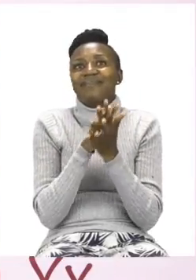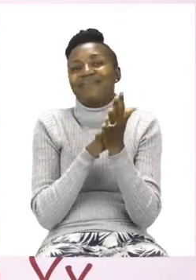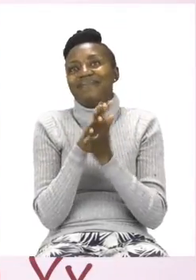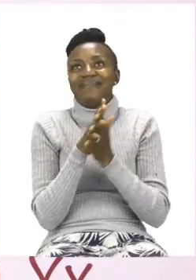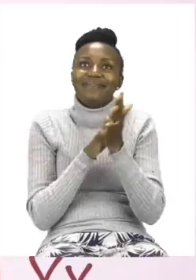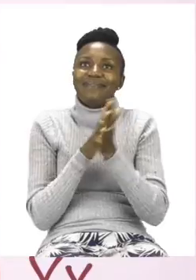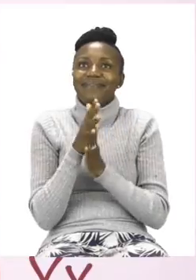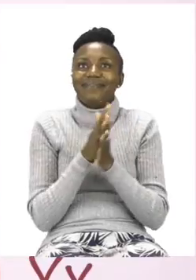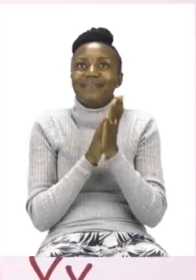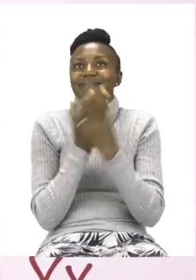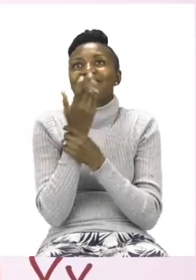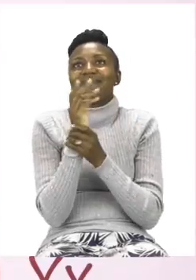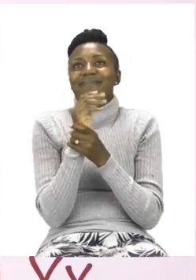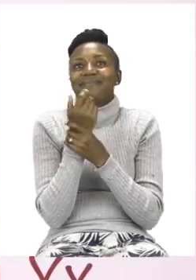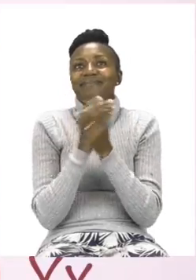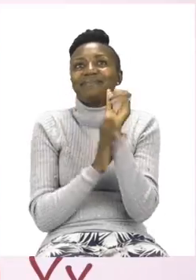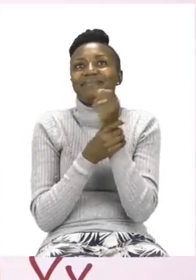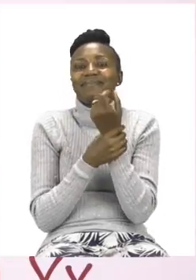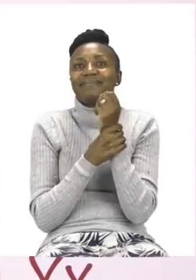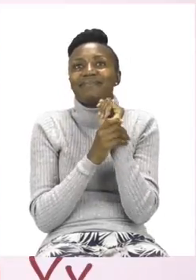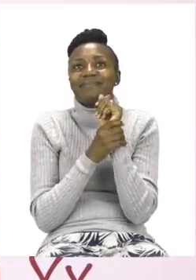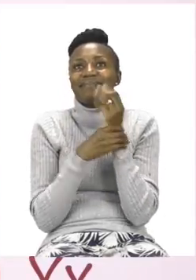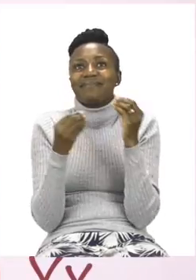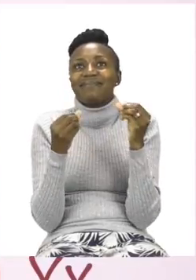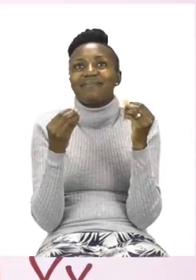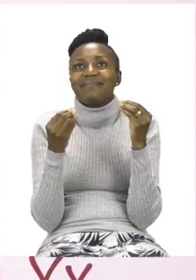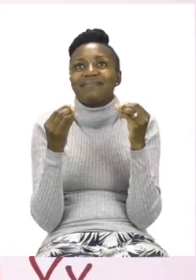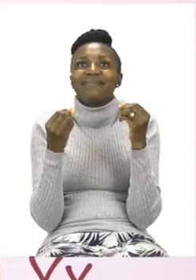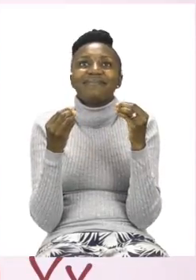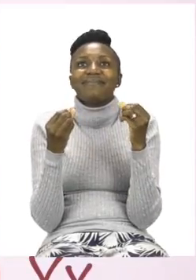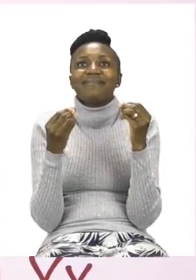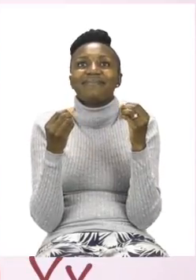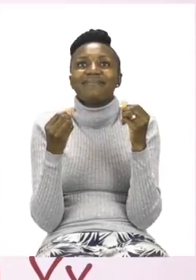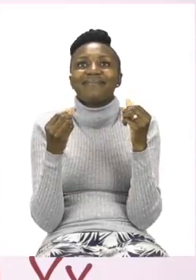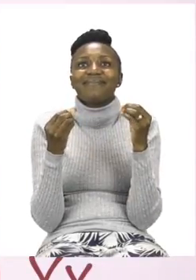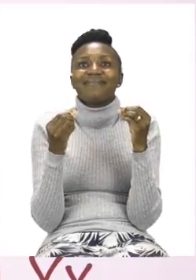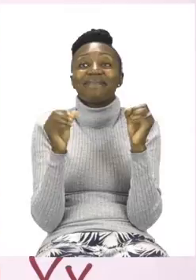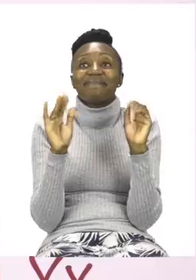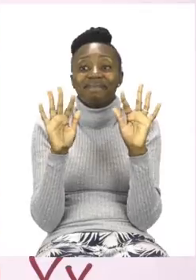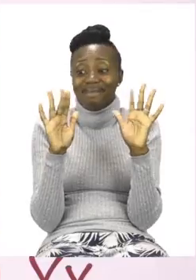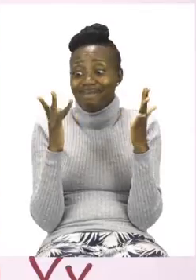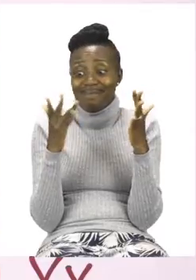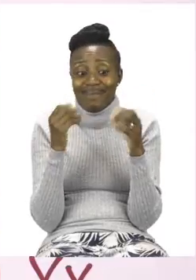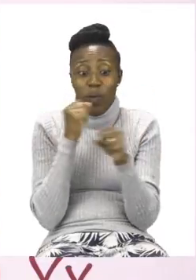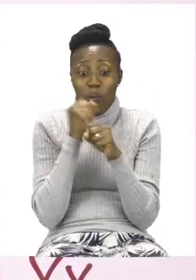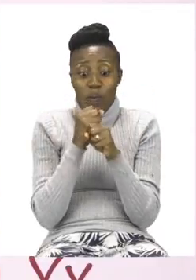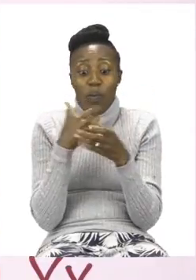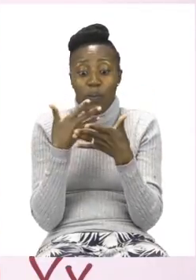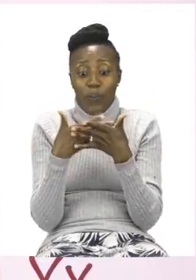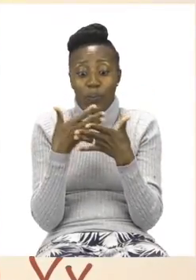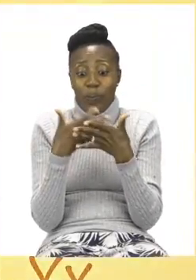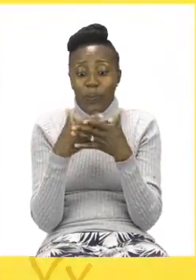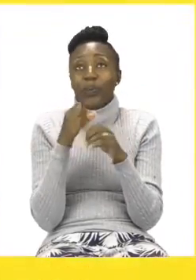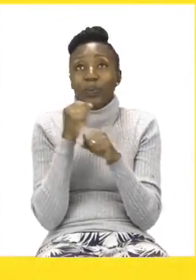fingers, on our wrists and our fingertips too. Make sure your hands are dry before you touch